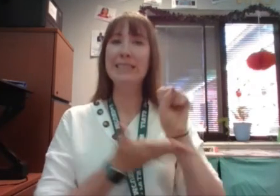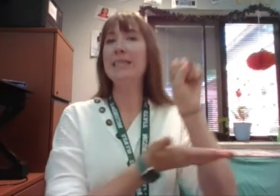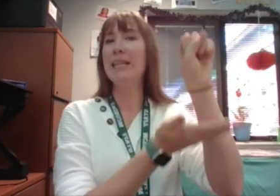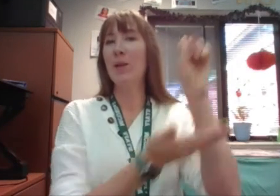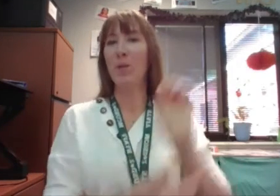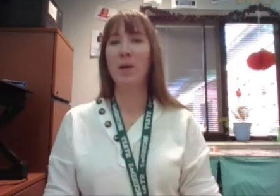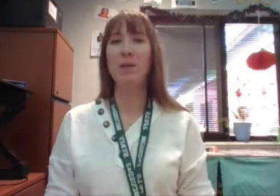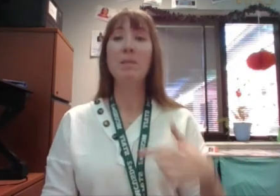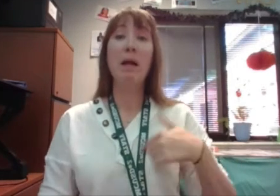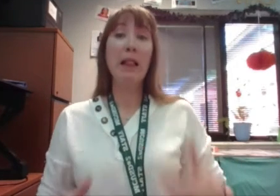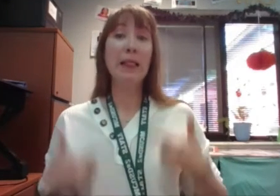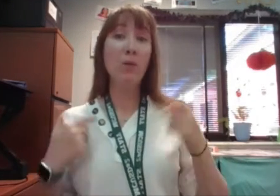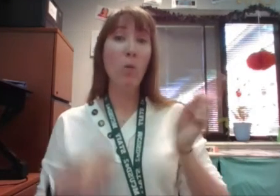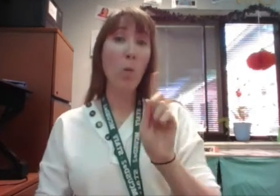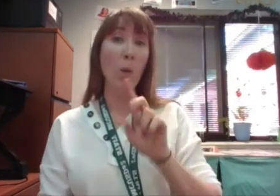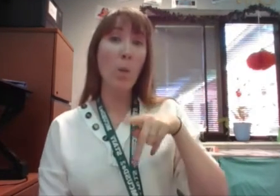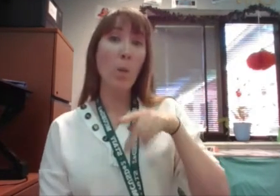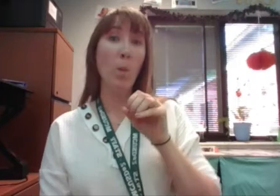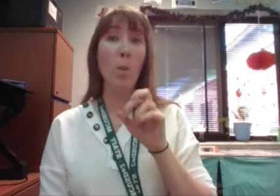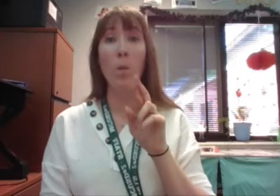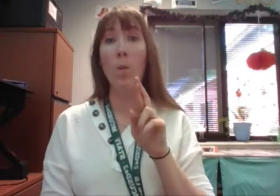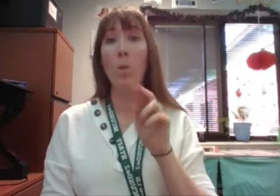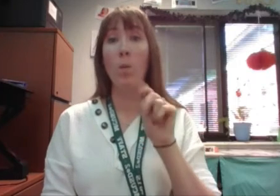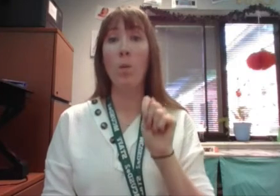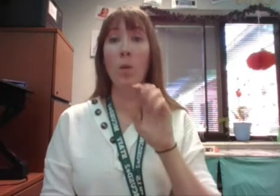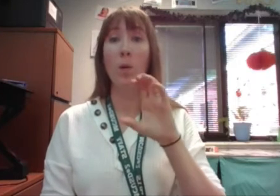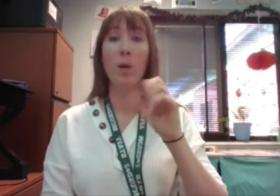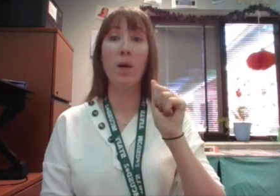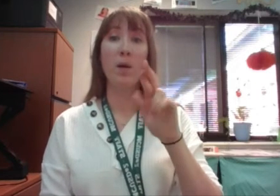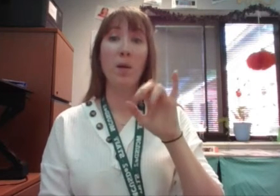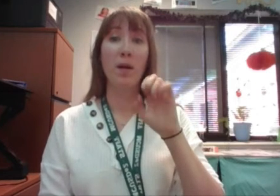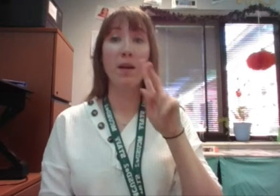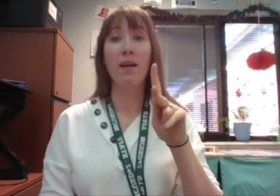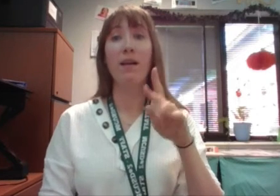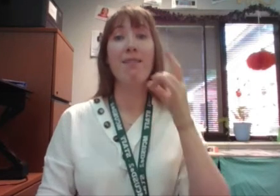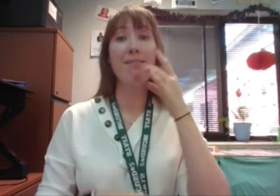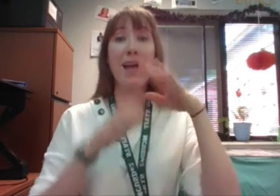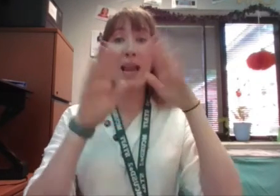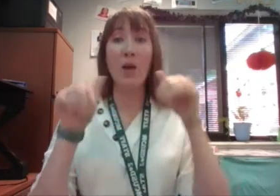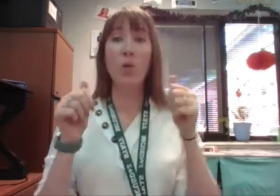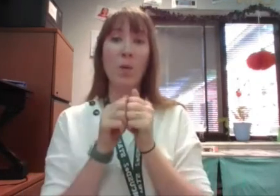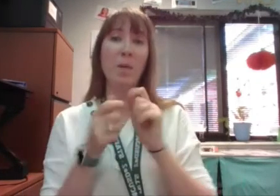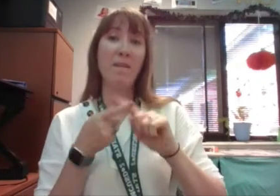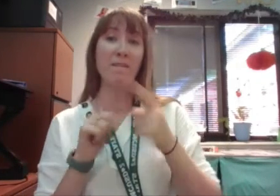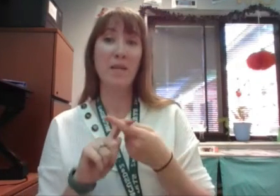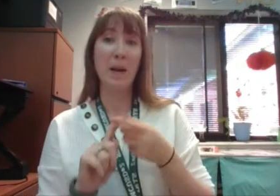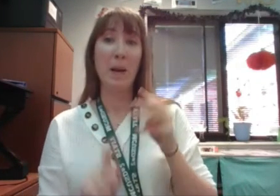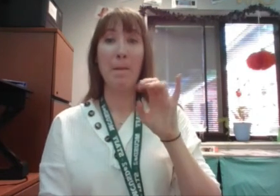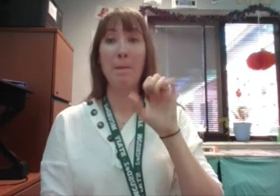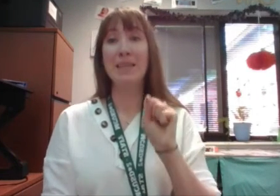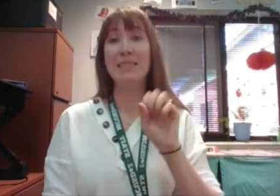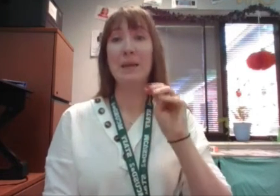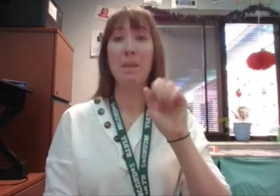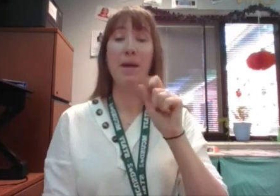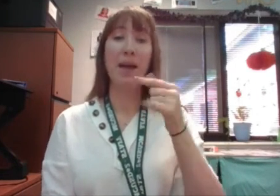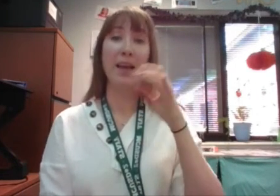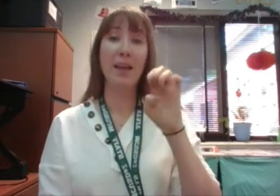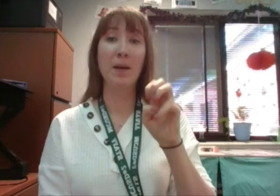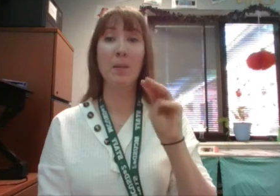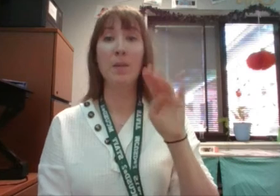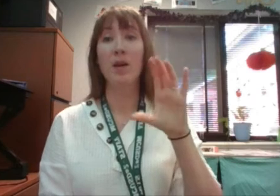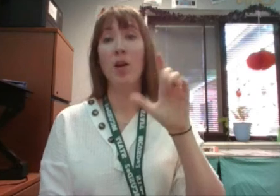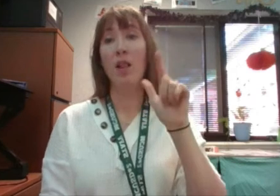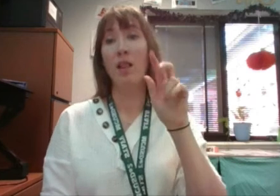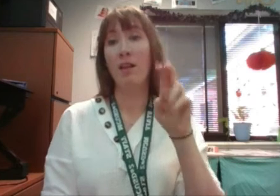I live in the Port Carrick Lighthouse with my friend, Ms. Maggie McCullen. She has been the lighthouse keeper for